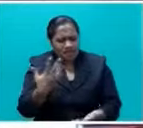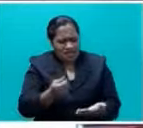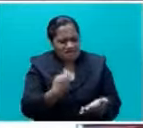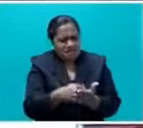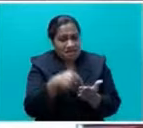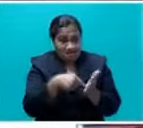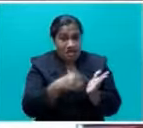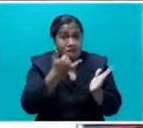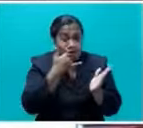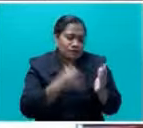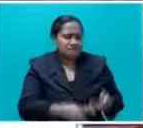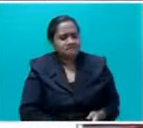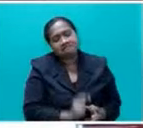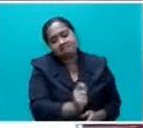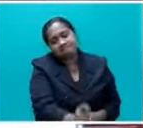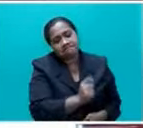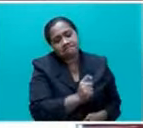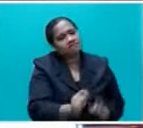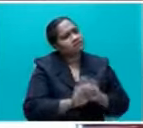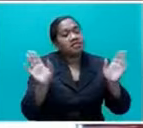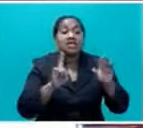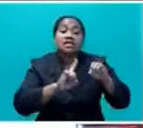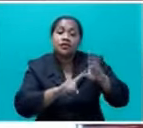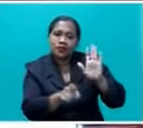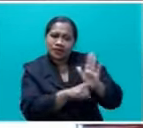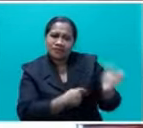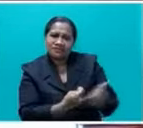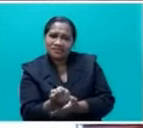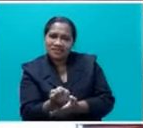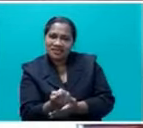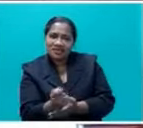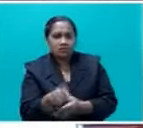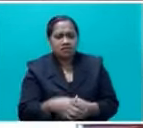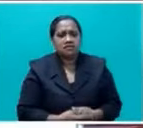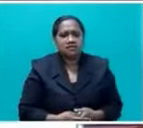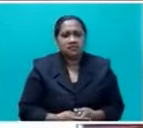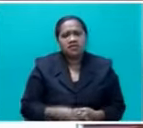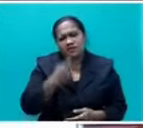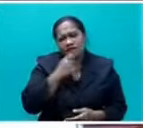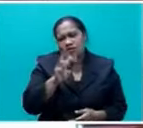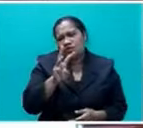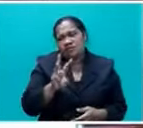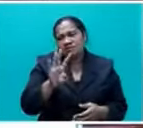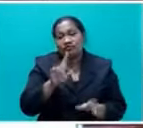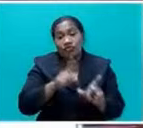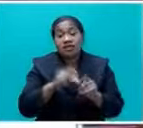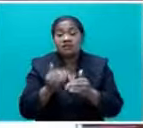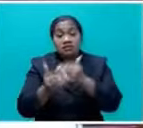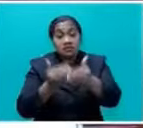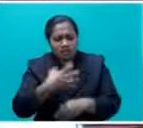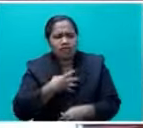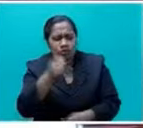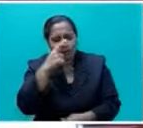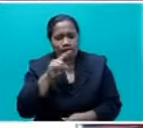I don't have give them money. So we've said for the next two years, we'll pay for that to get more people onto it. Similarly, like we said, we've made the allocation for a VT card.